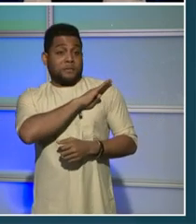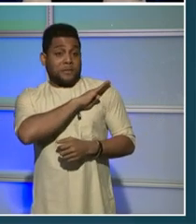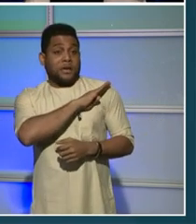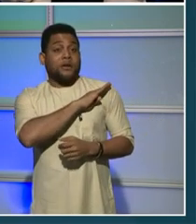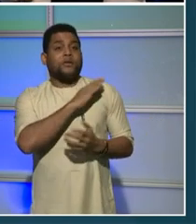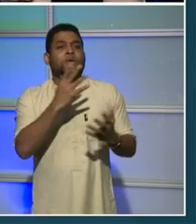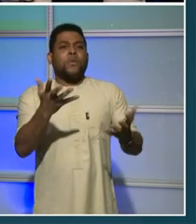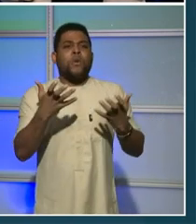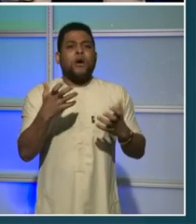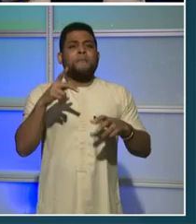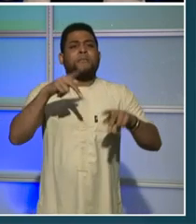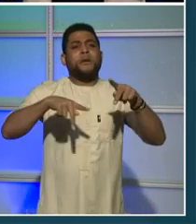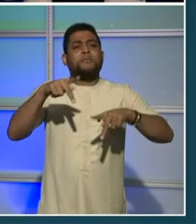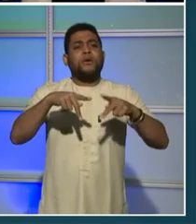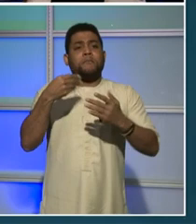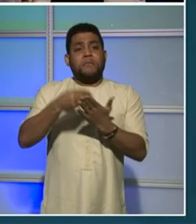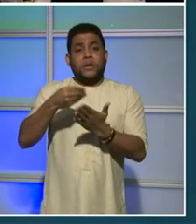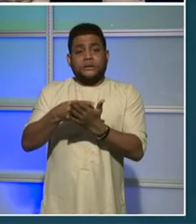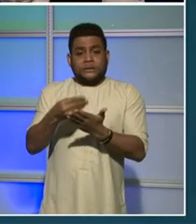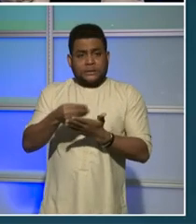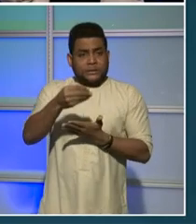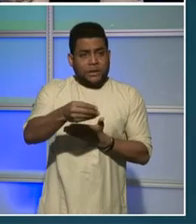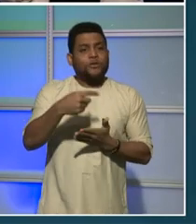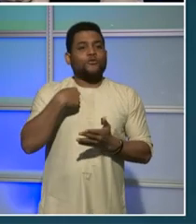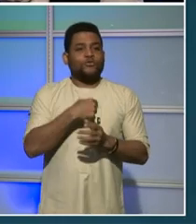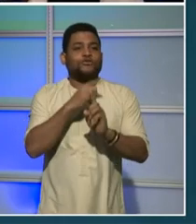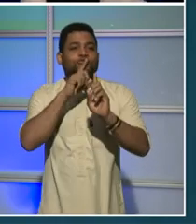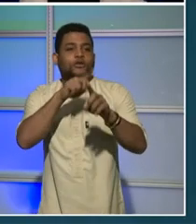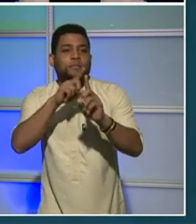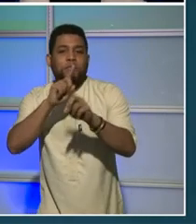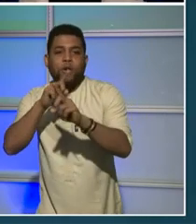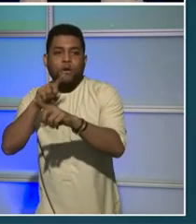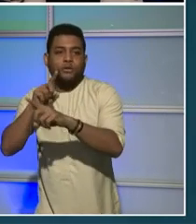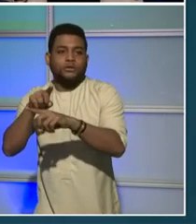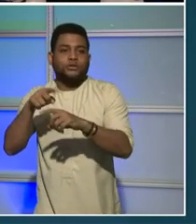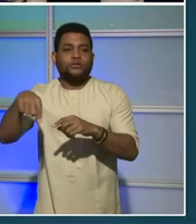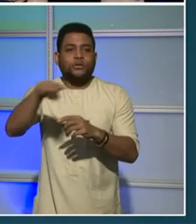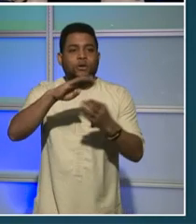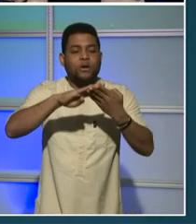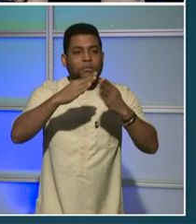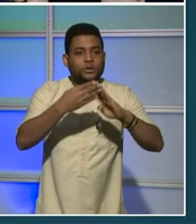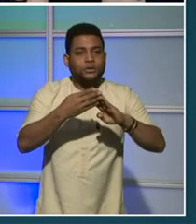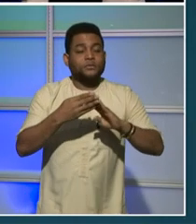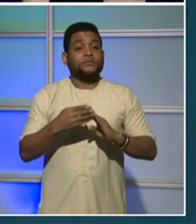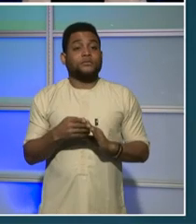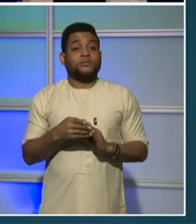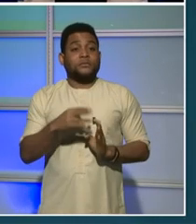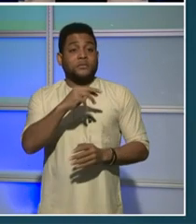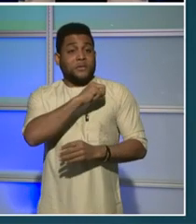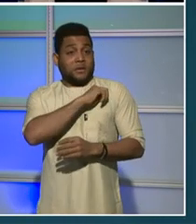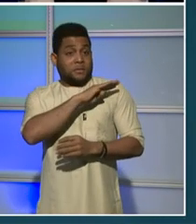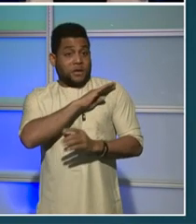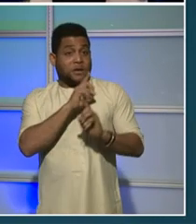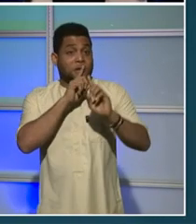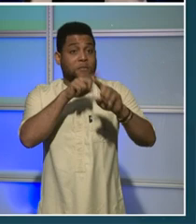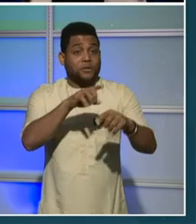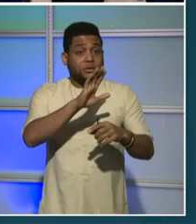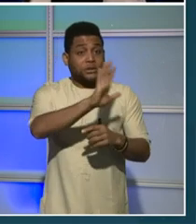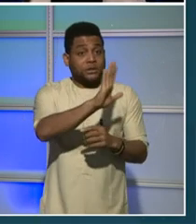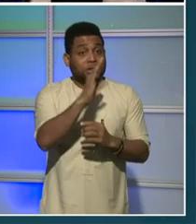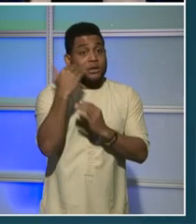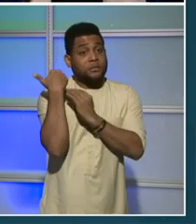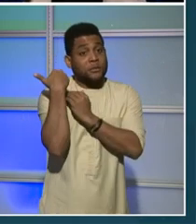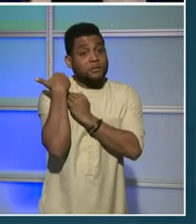exactly how we're spending funds and what you're getting for your money. Through the mayor's accountability report, as well as the council's agency